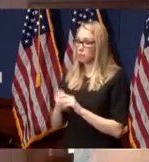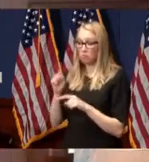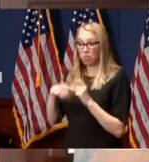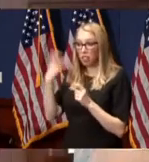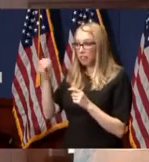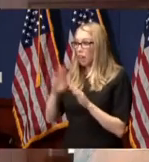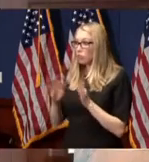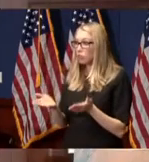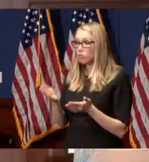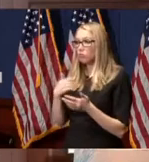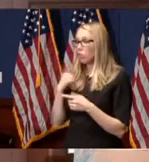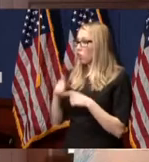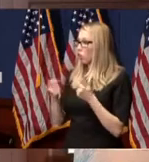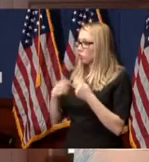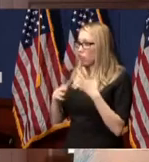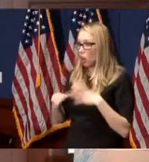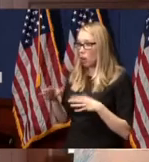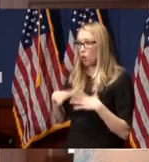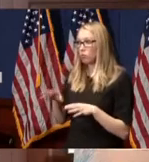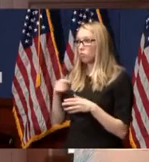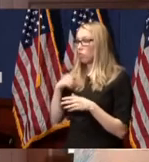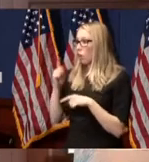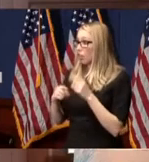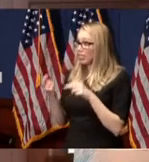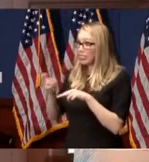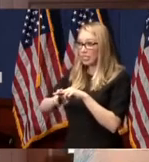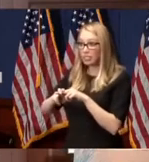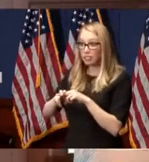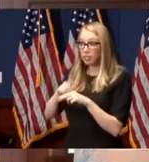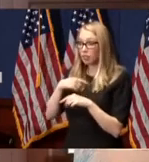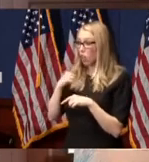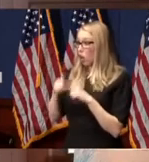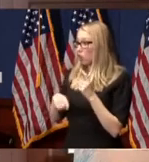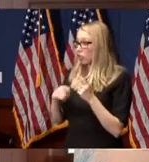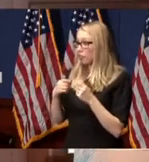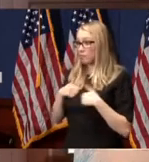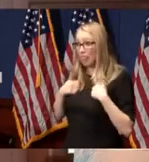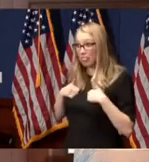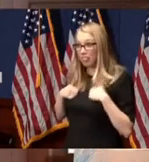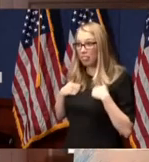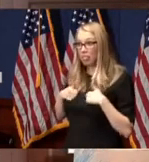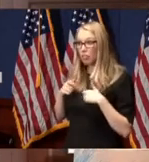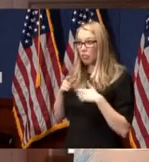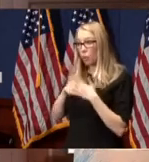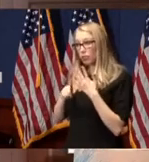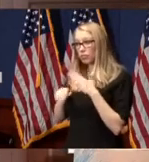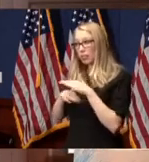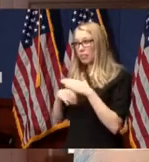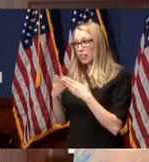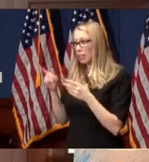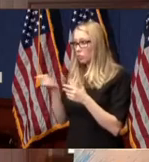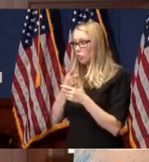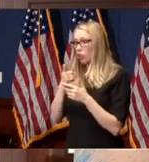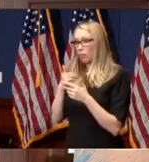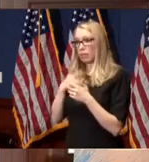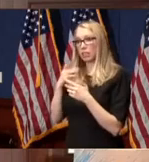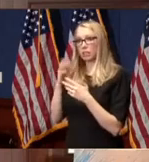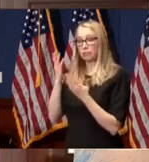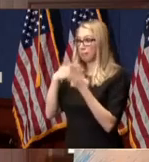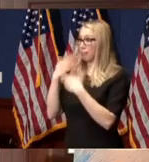leave the house, dress, sit up, bathe, basic things that we all may take for granted.